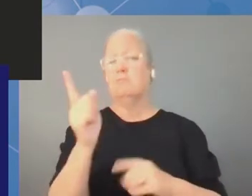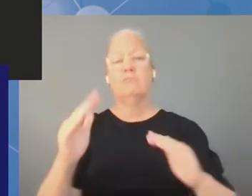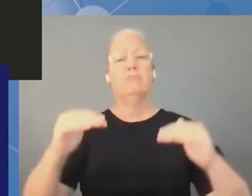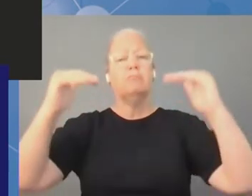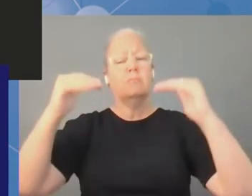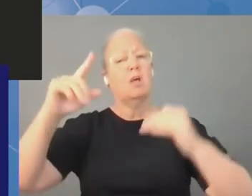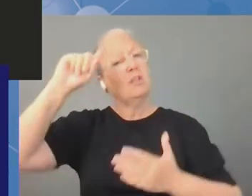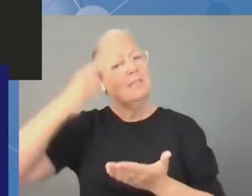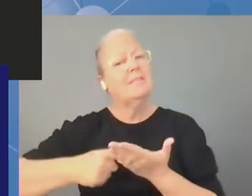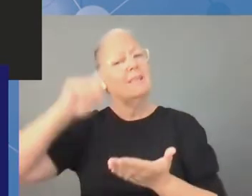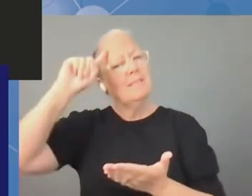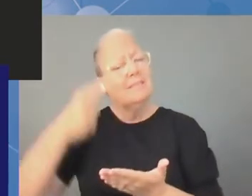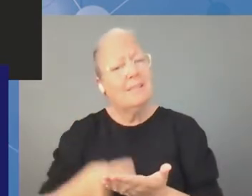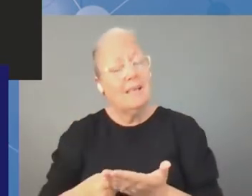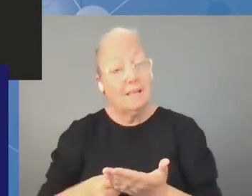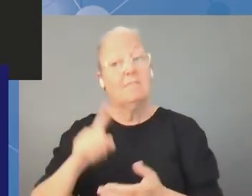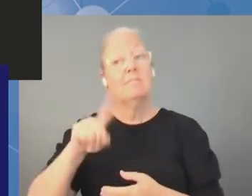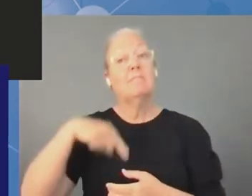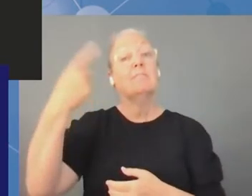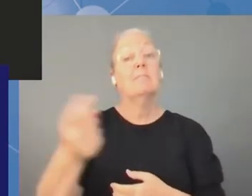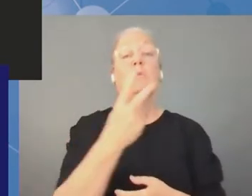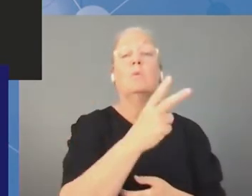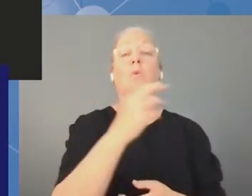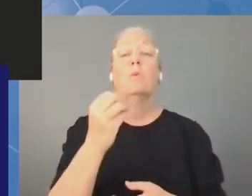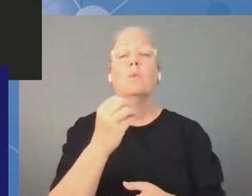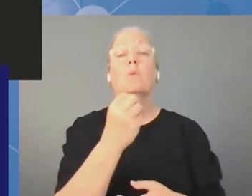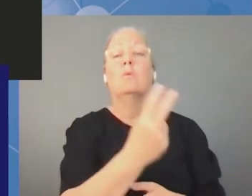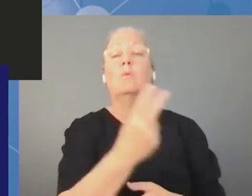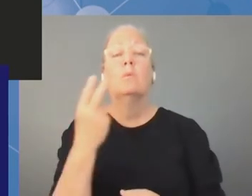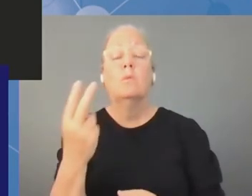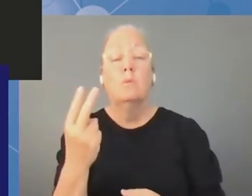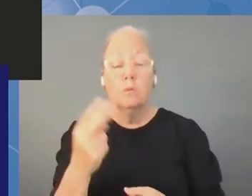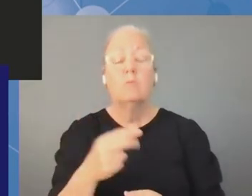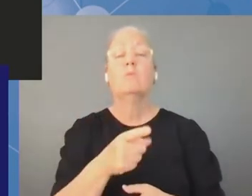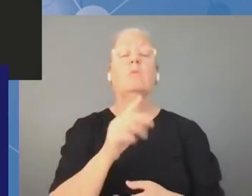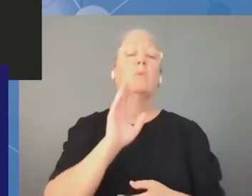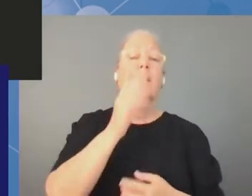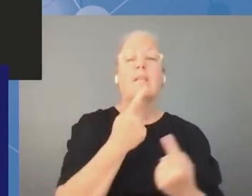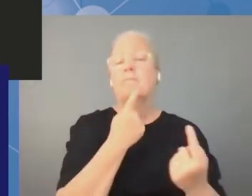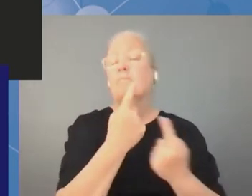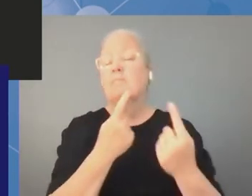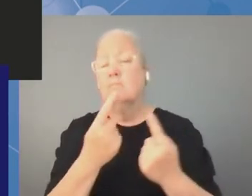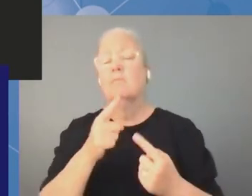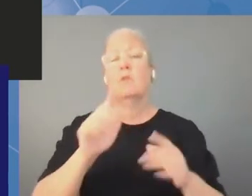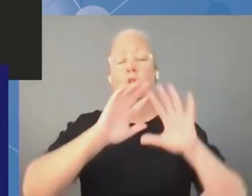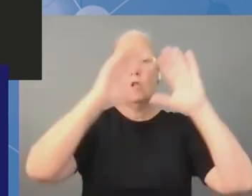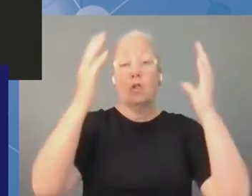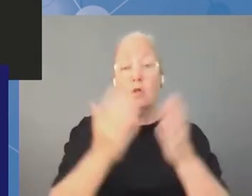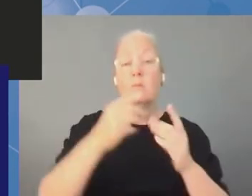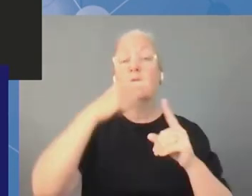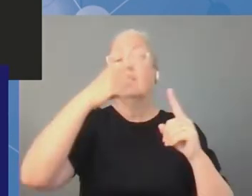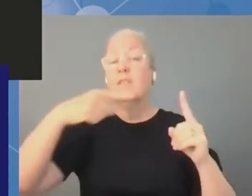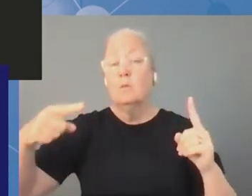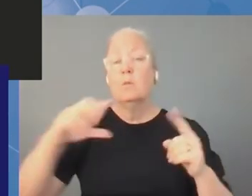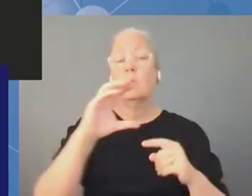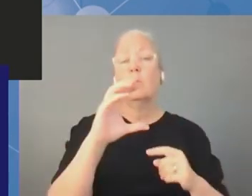next year when we will be discussing also the global digital compact of the u.n secretary general